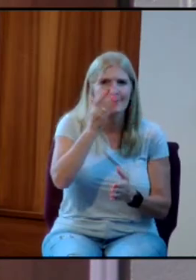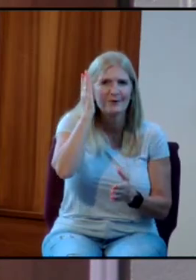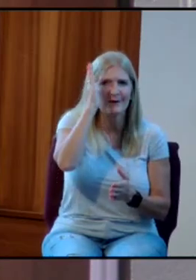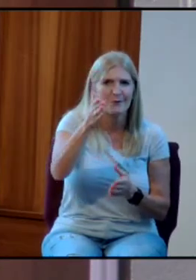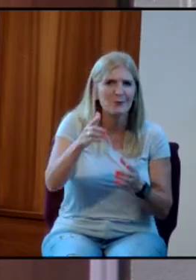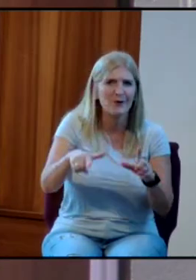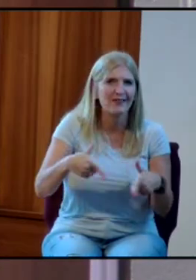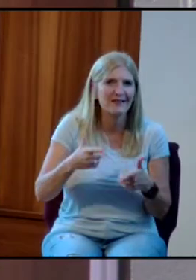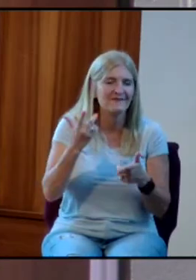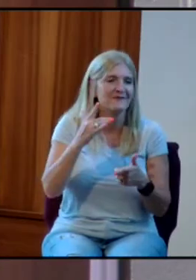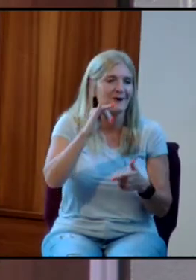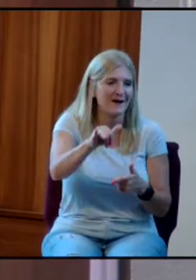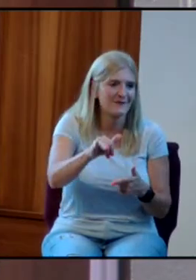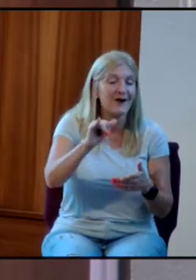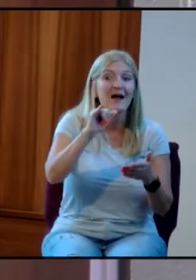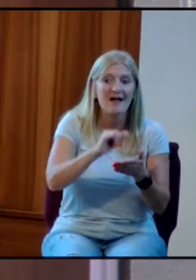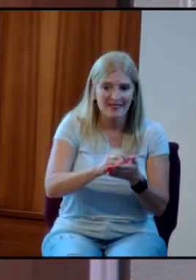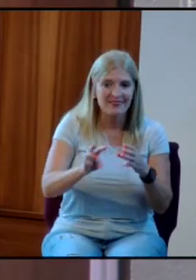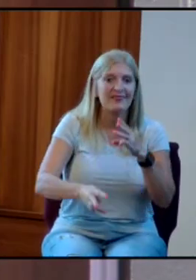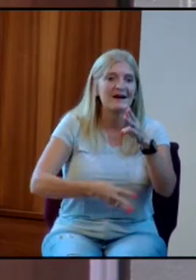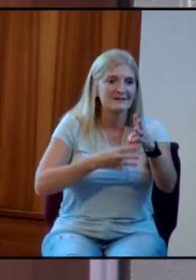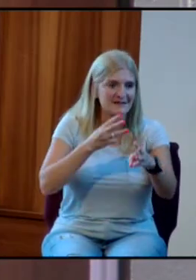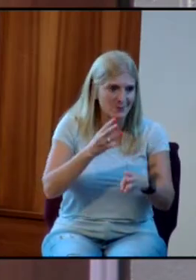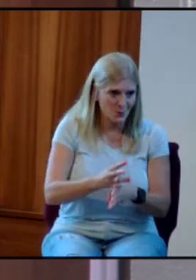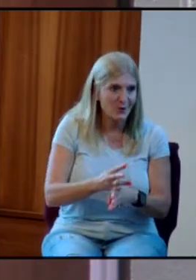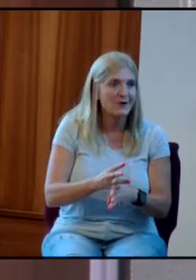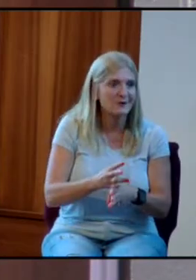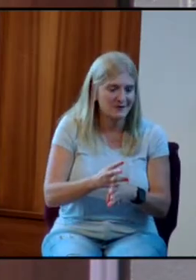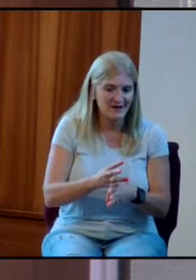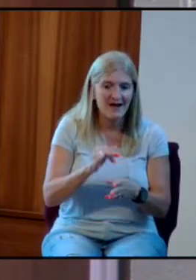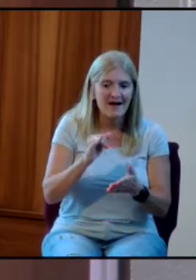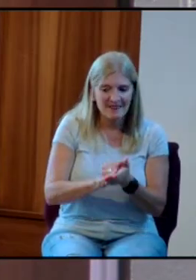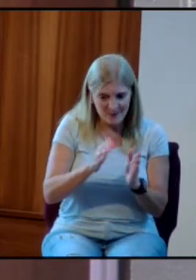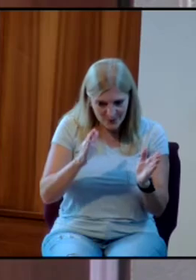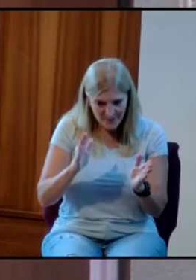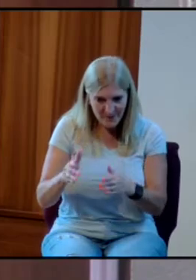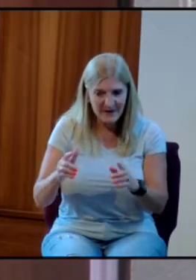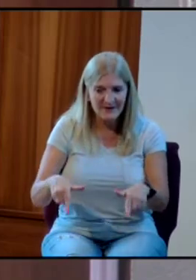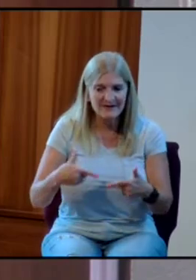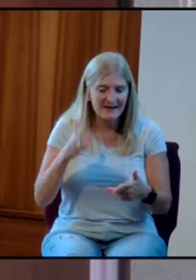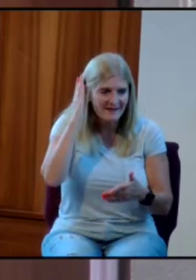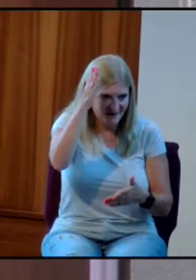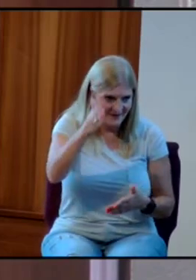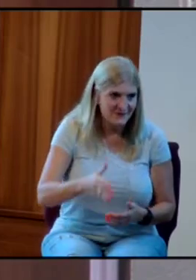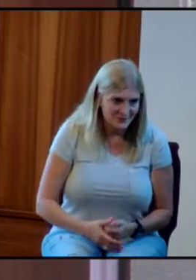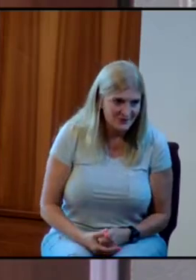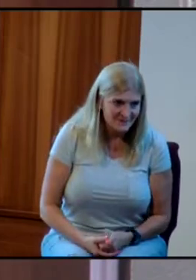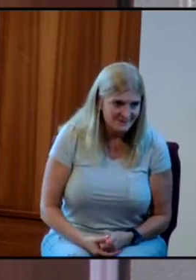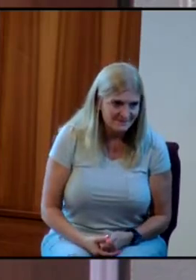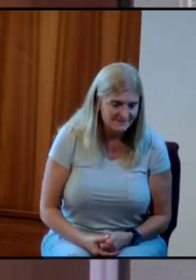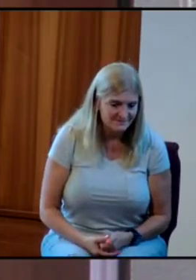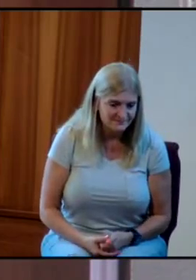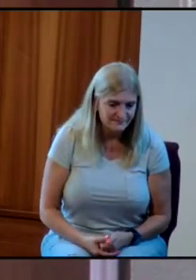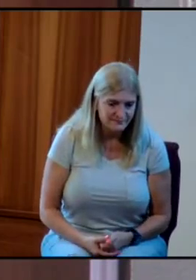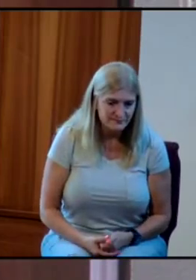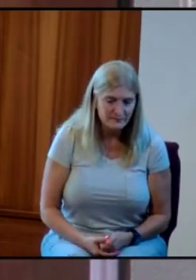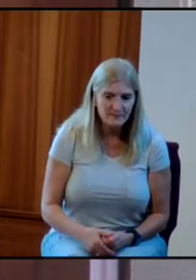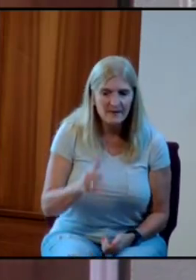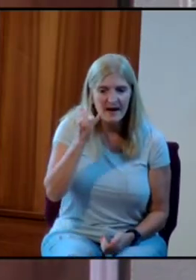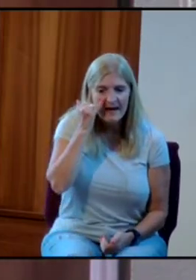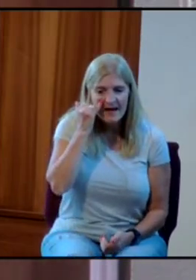And that's the world we're being prepared for, church. If I